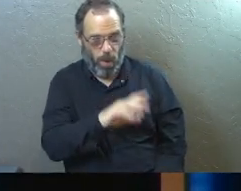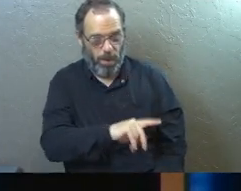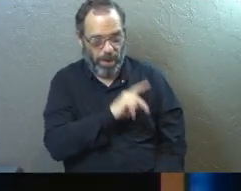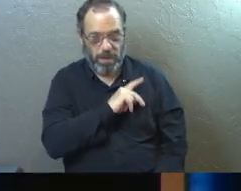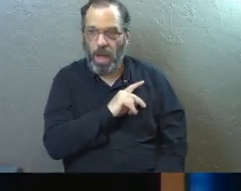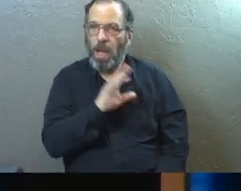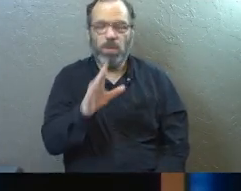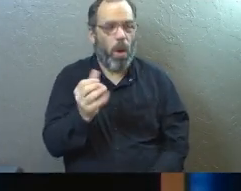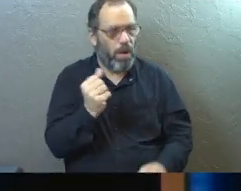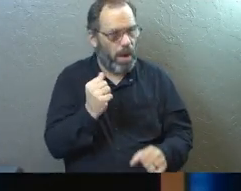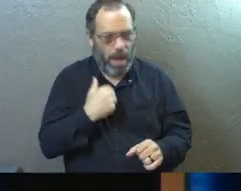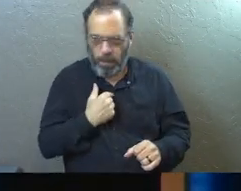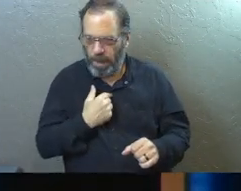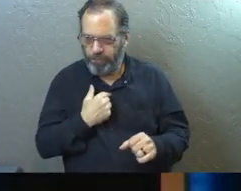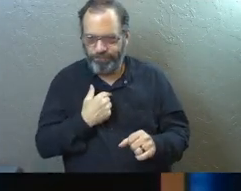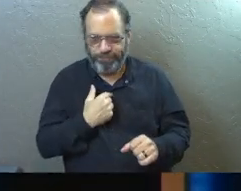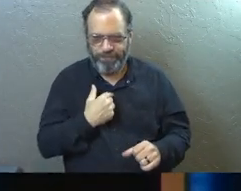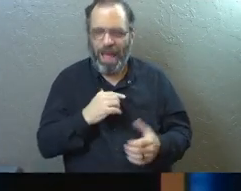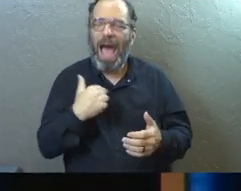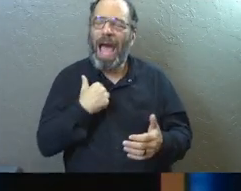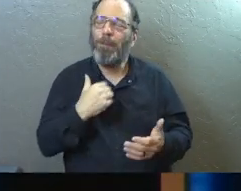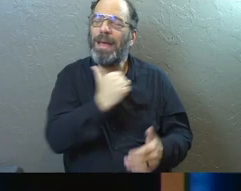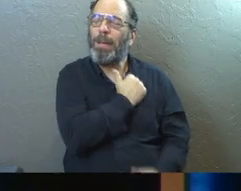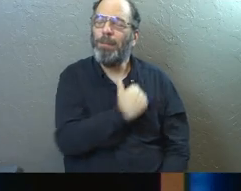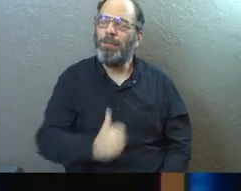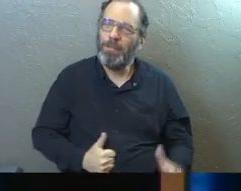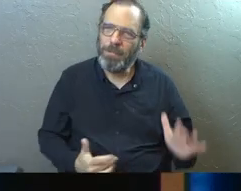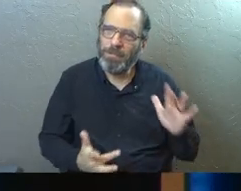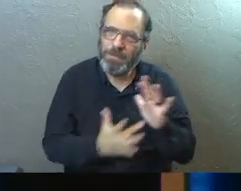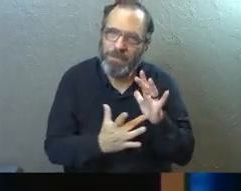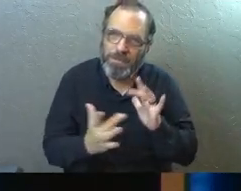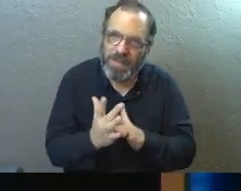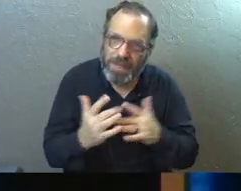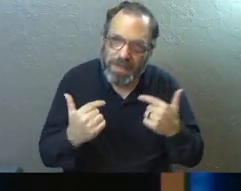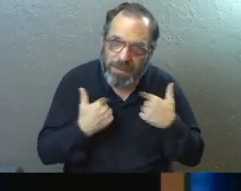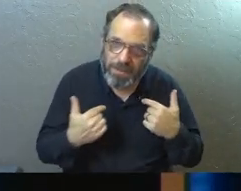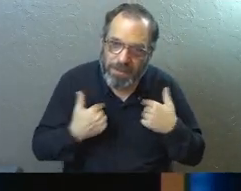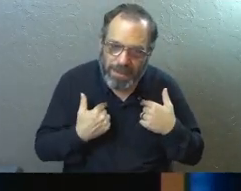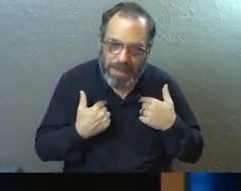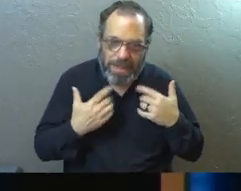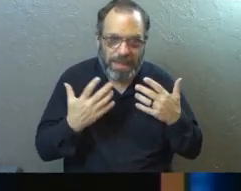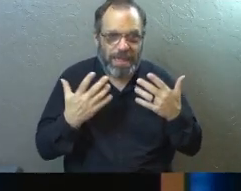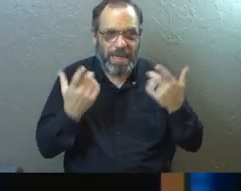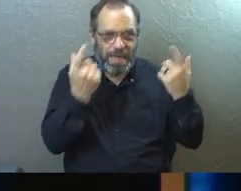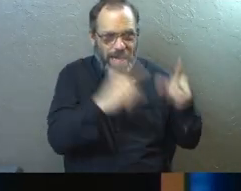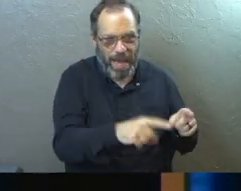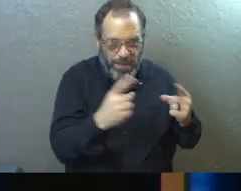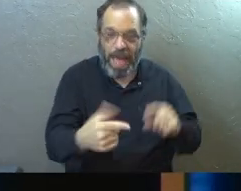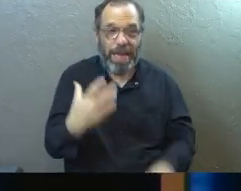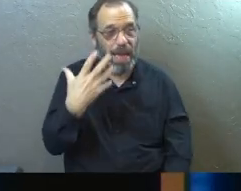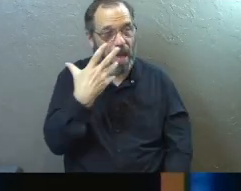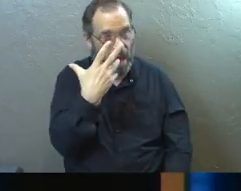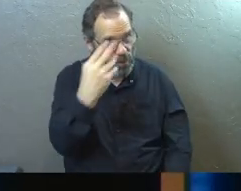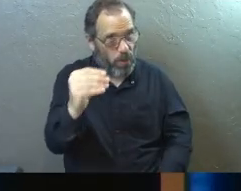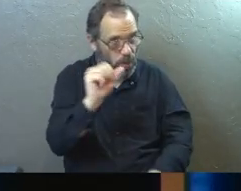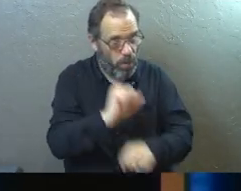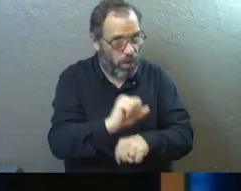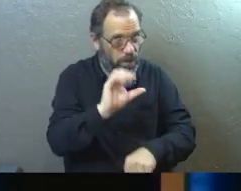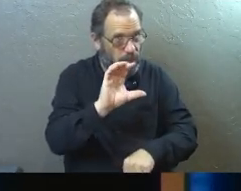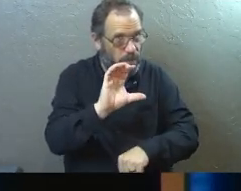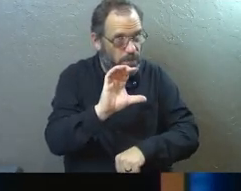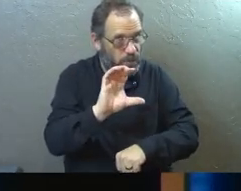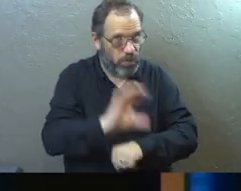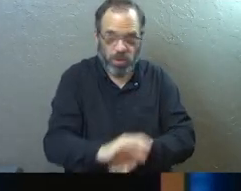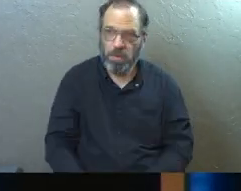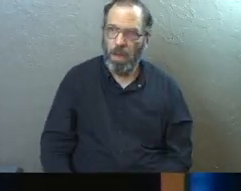I was like, I've got to make sure I'm an ambassador for Jesus, and I want, hopefully, when all of that, you know, happens, and I say, hey, I'm going to go work at church, that they go,